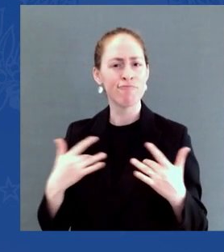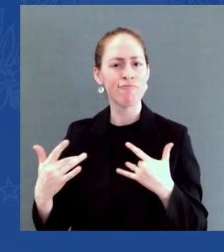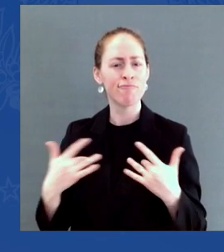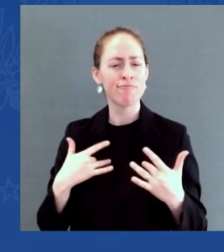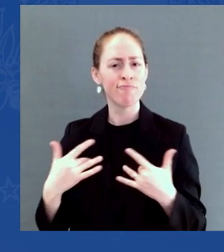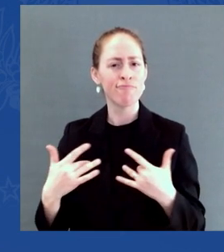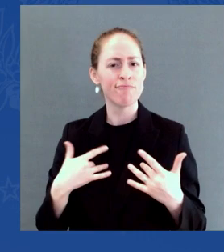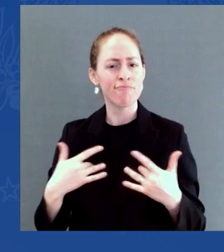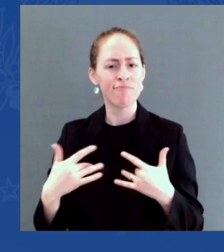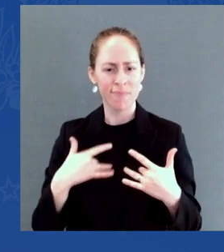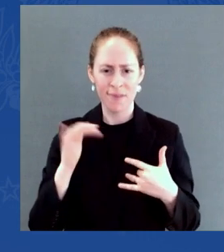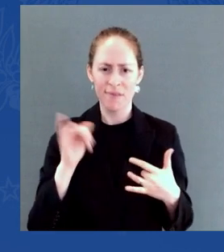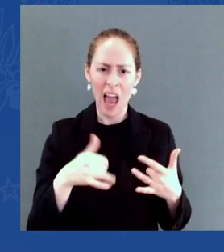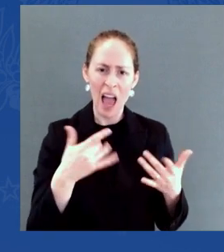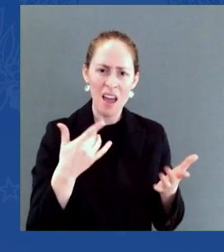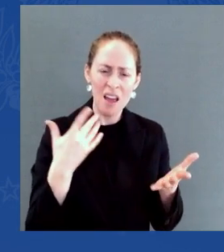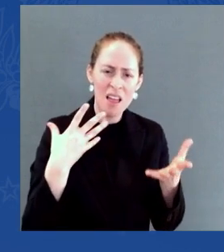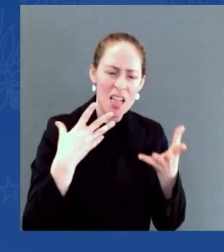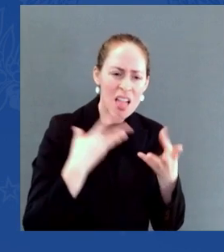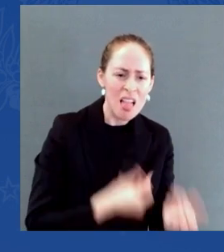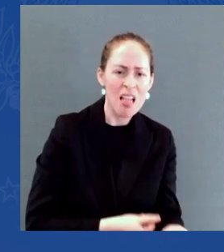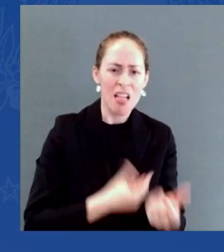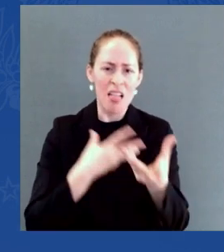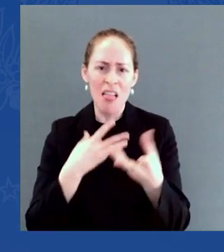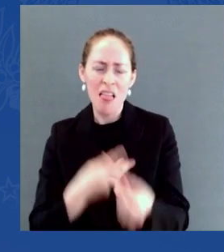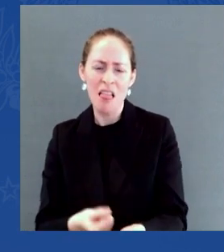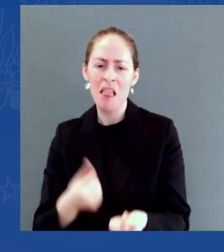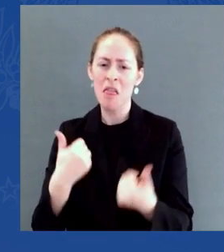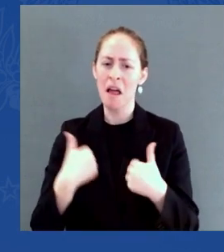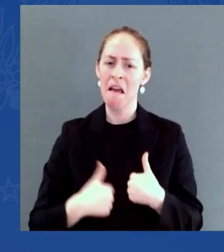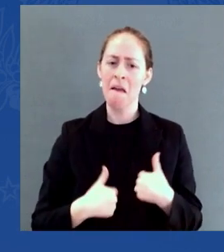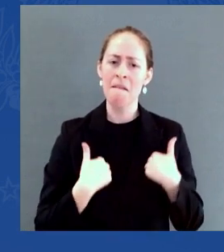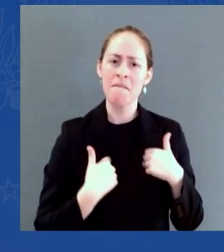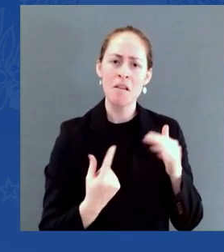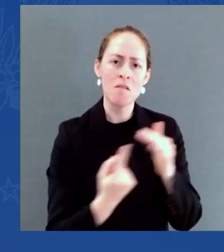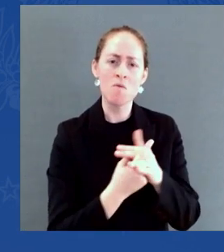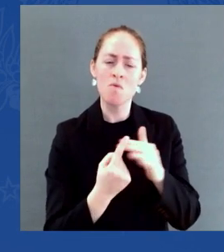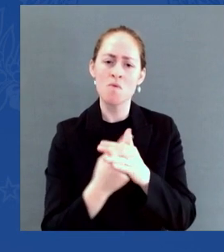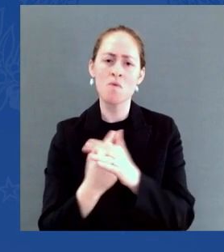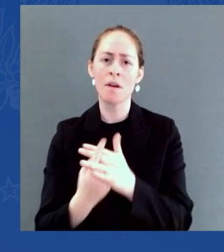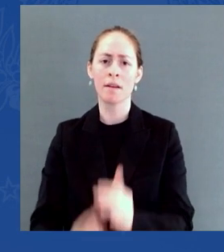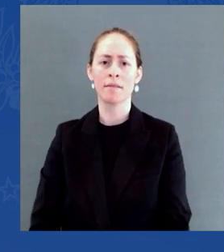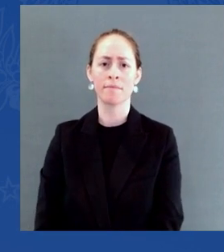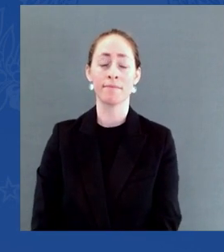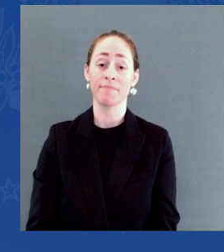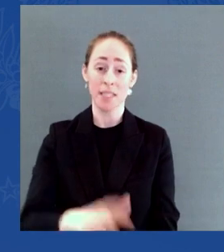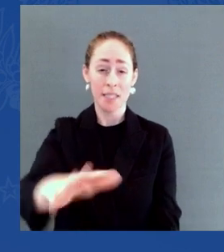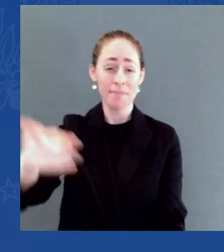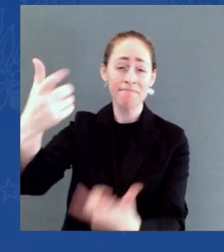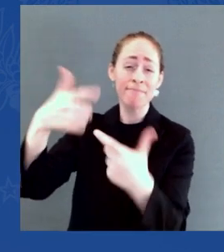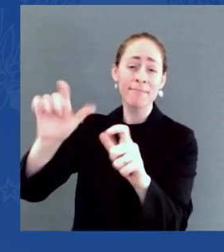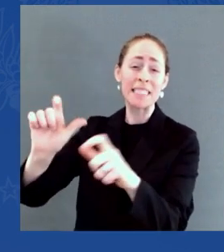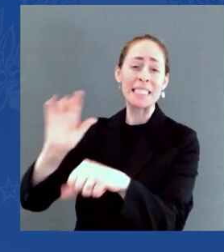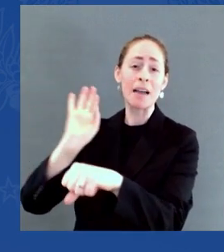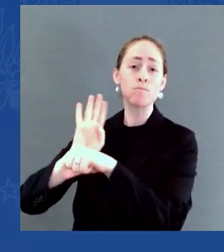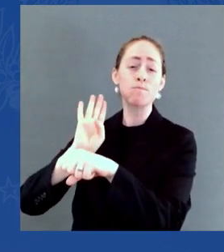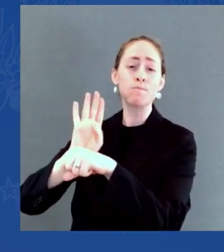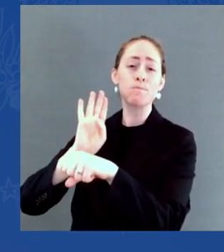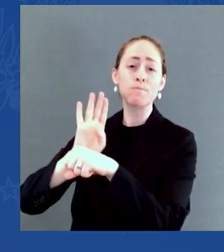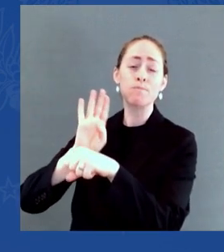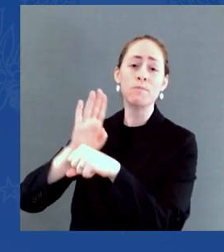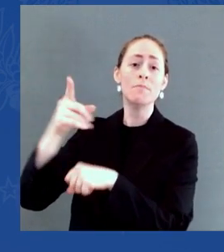40 of the Fortune 500 companies paid zero in taxes, making $40 billion in the process,